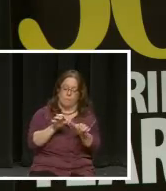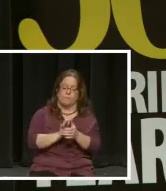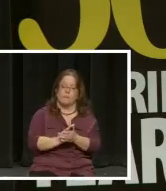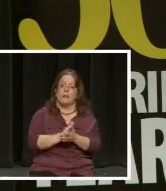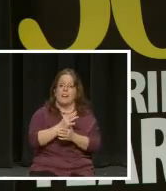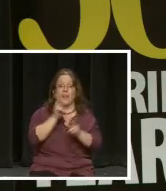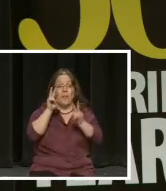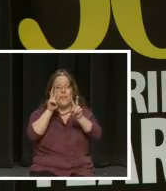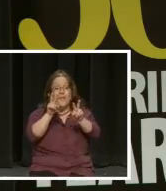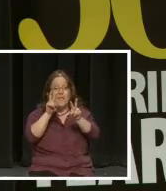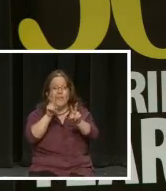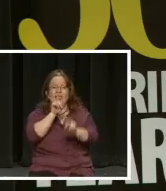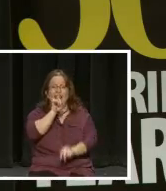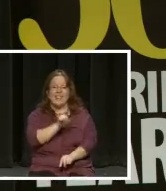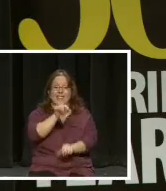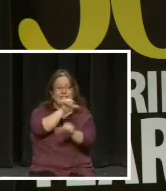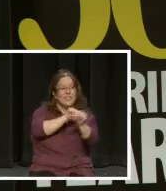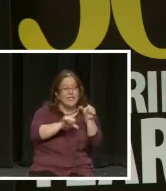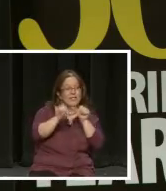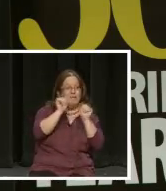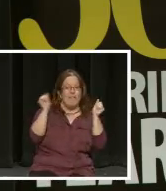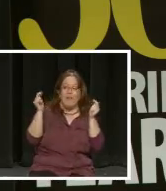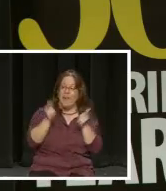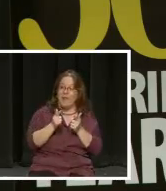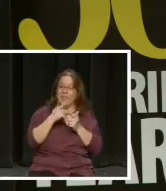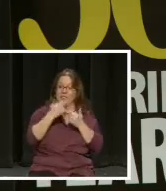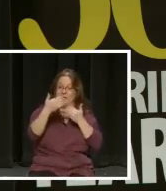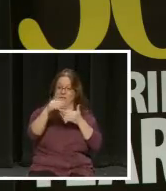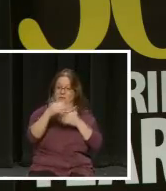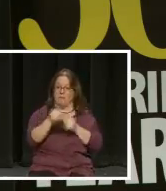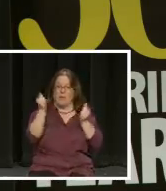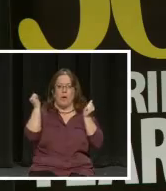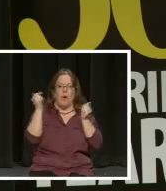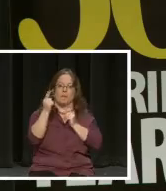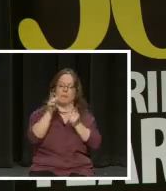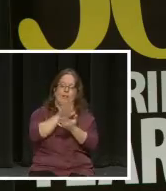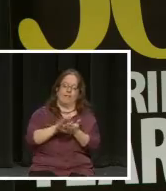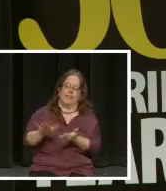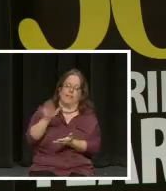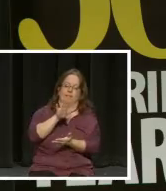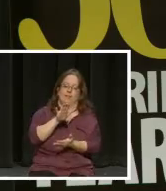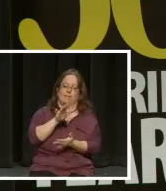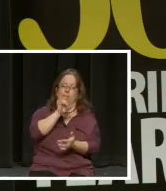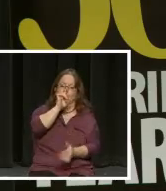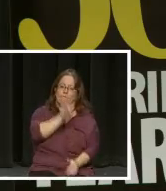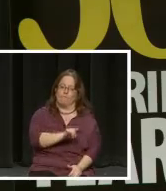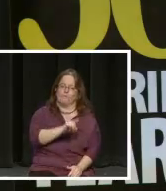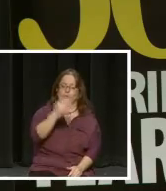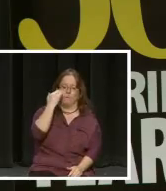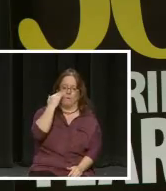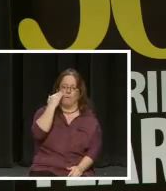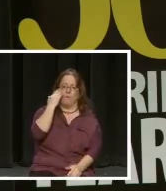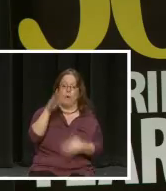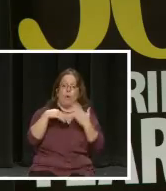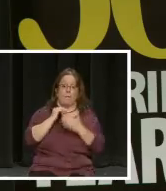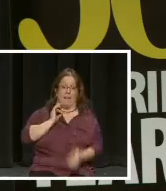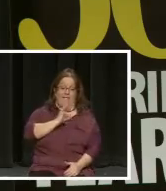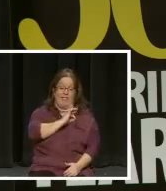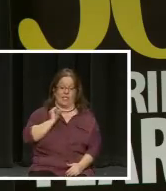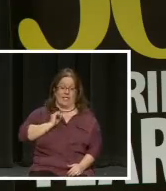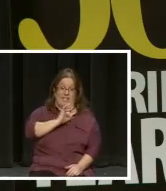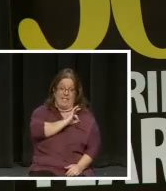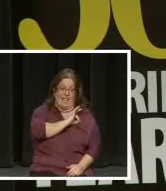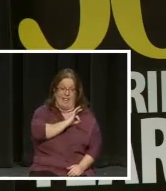And I look forward to actually interacting with everyone in this room, everyone on this campus. I truly do know all of my faculty and